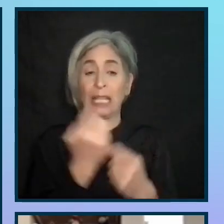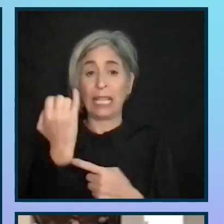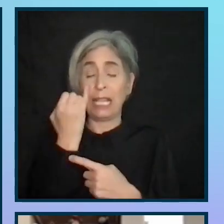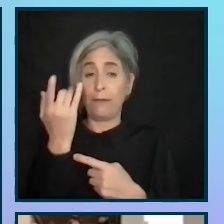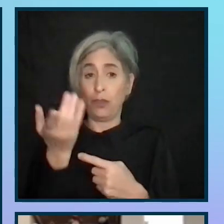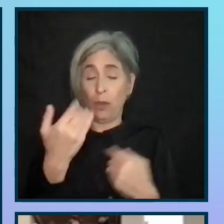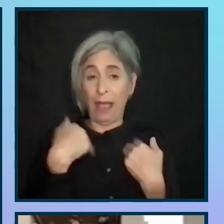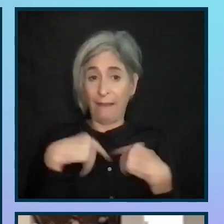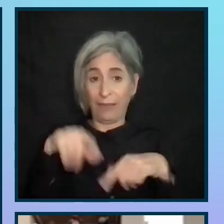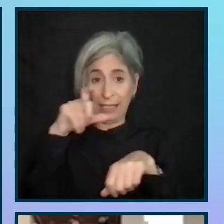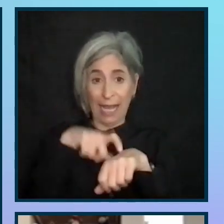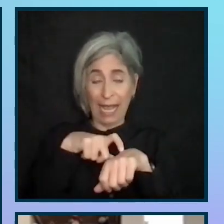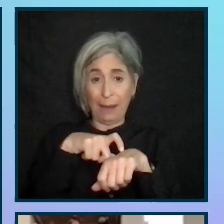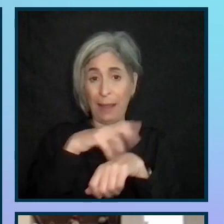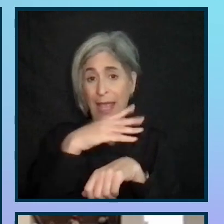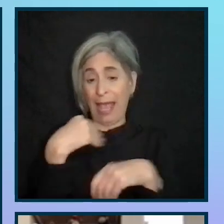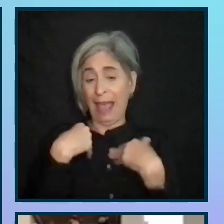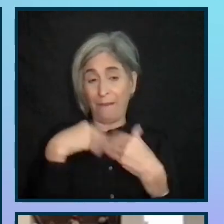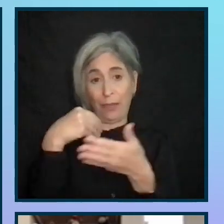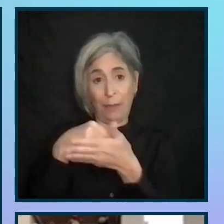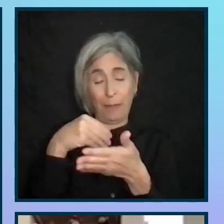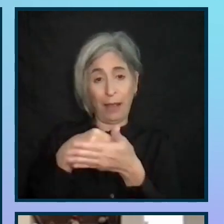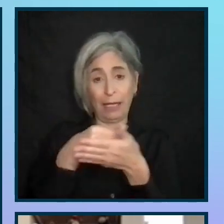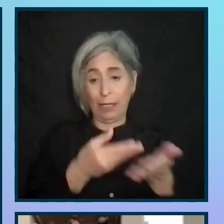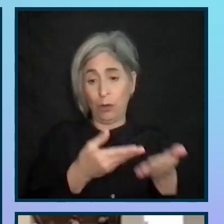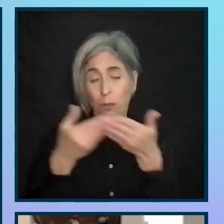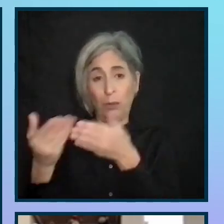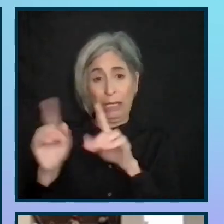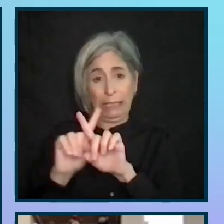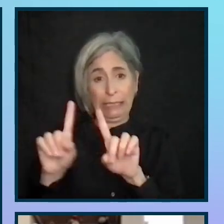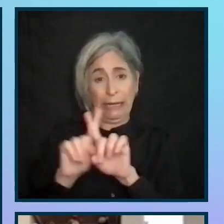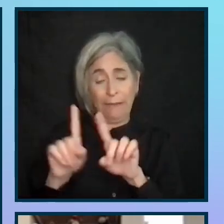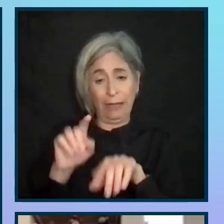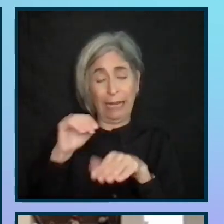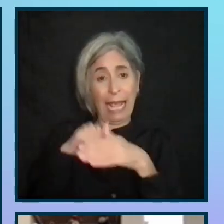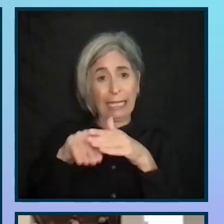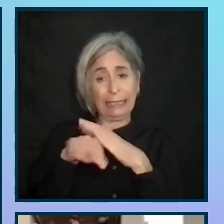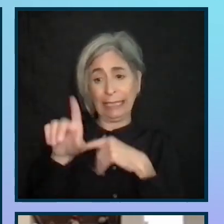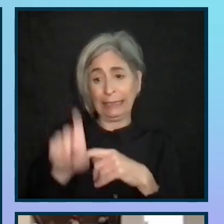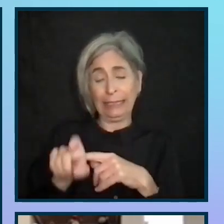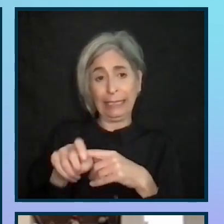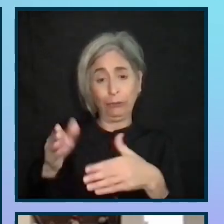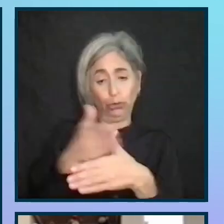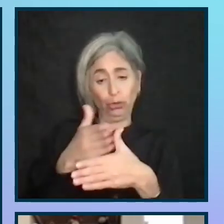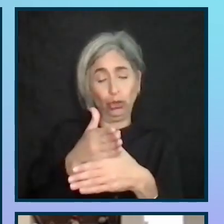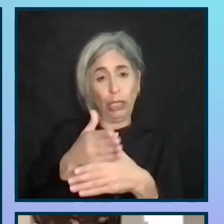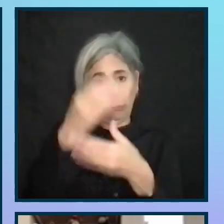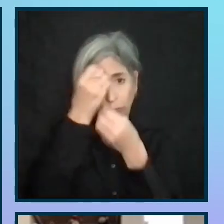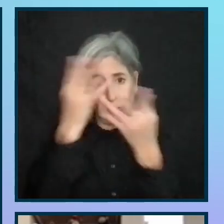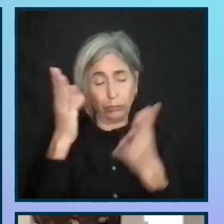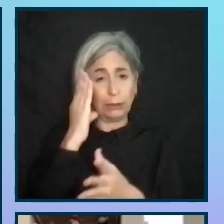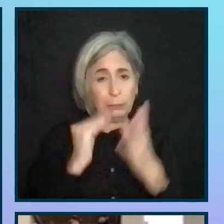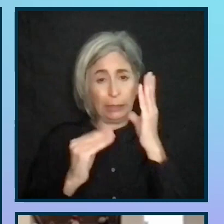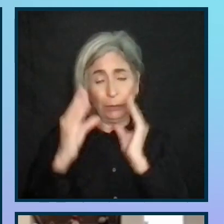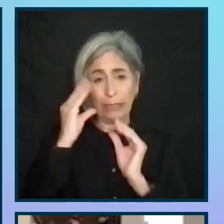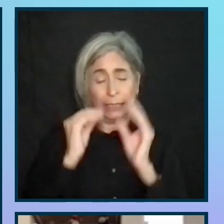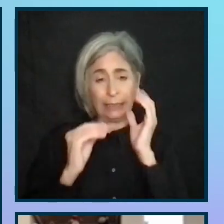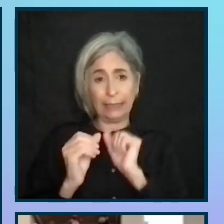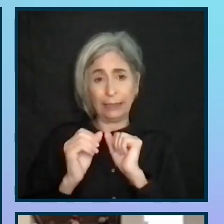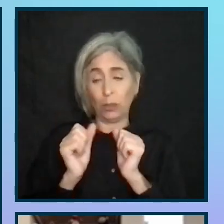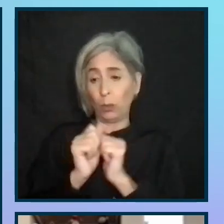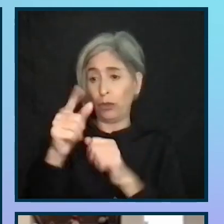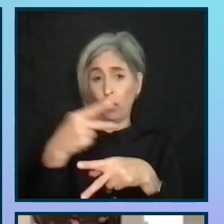have the time and the budget, bringing people in with different access needs to speak about their experiences, both with your products and technology in general,